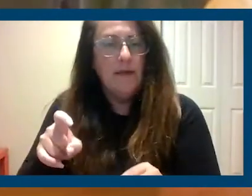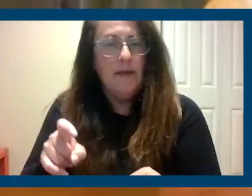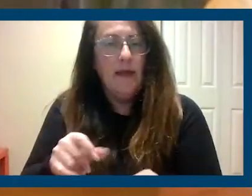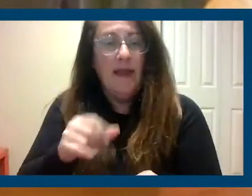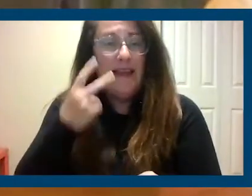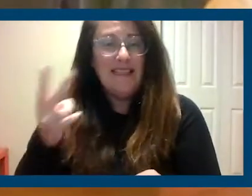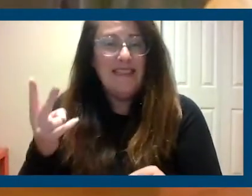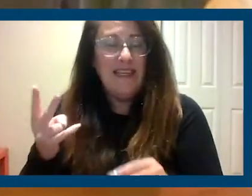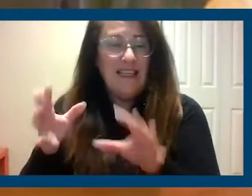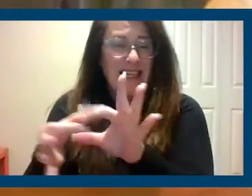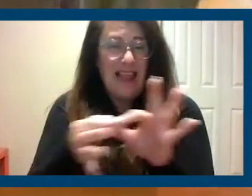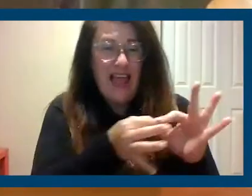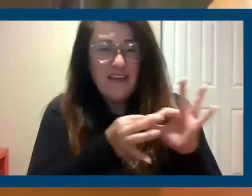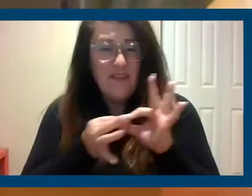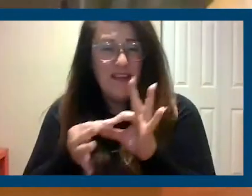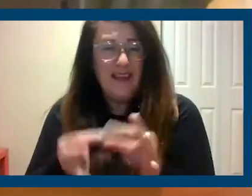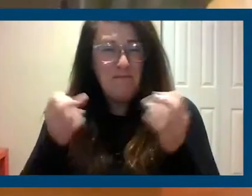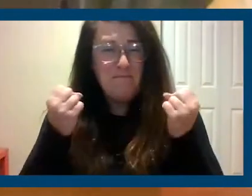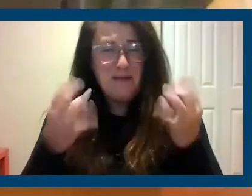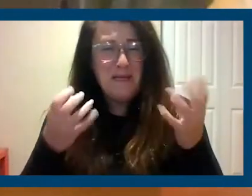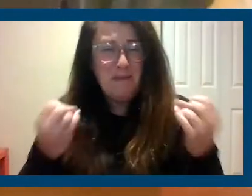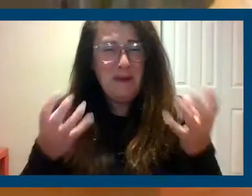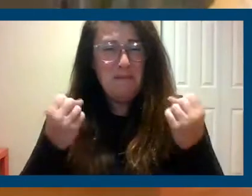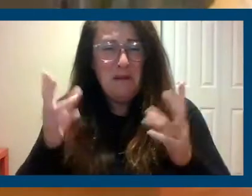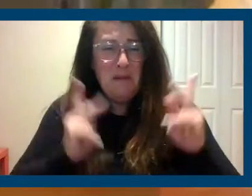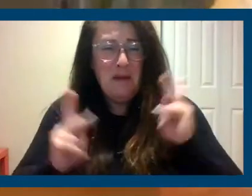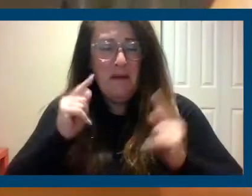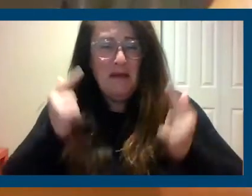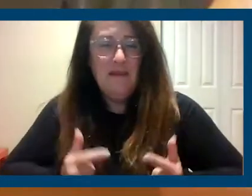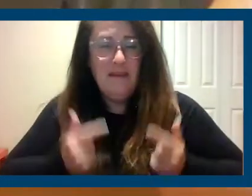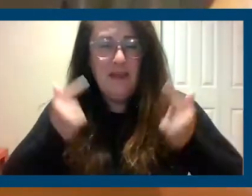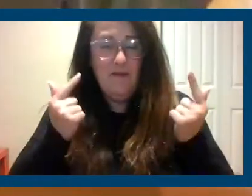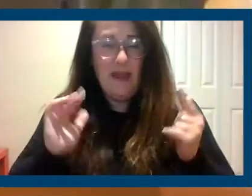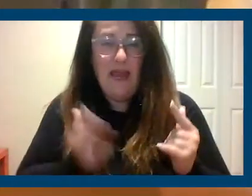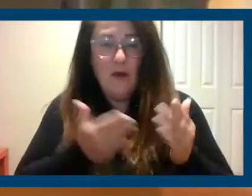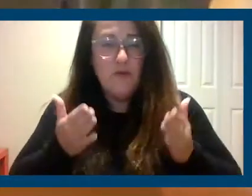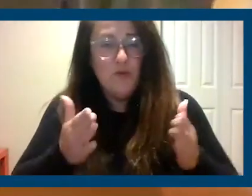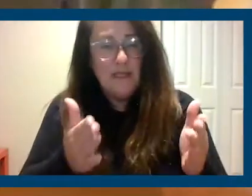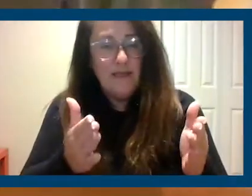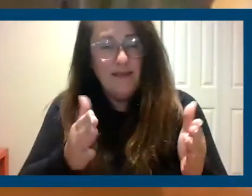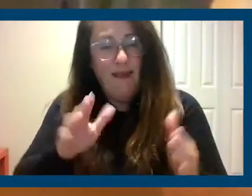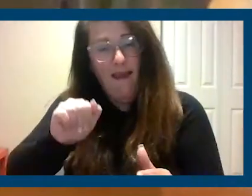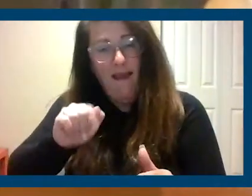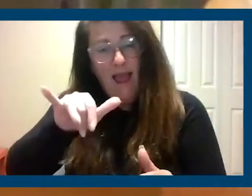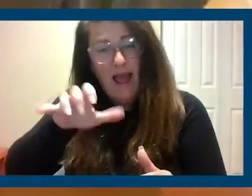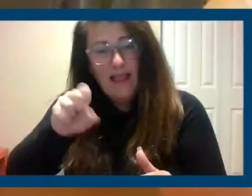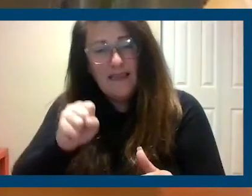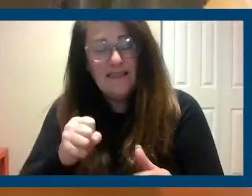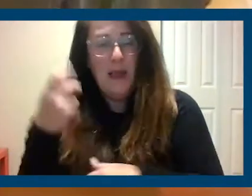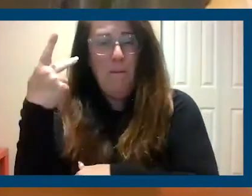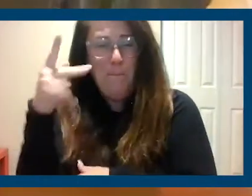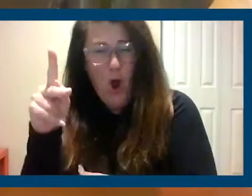uh, the number of individuals, uh, living in our streets, in our alleyways, in our parks,